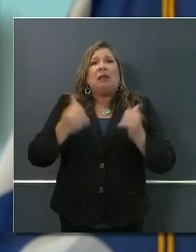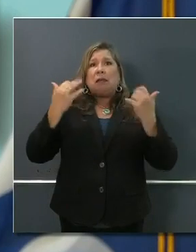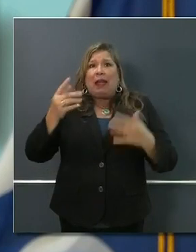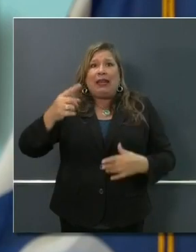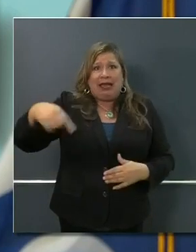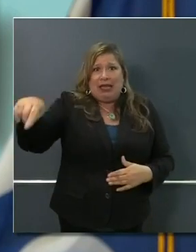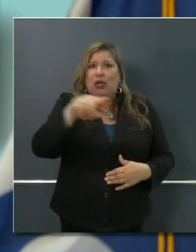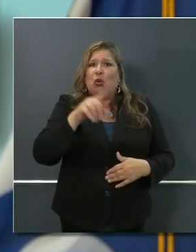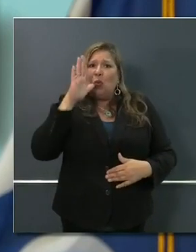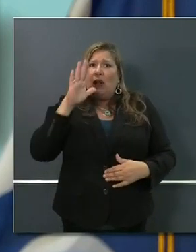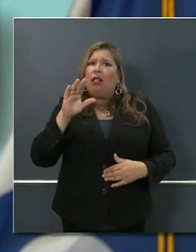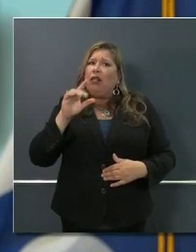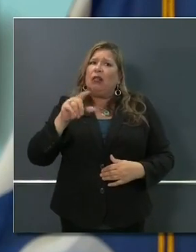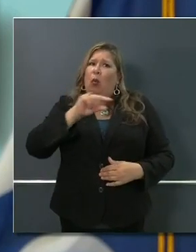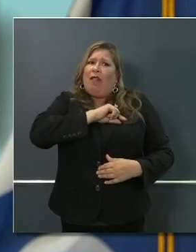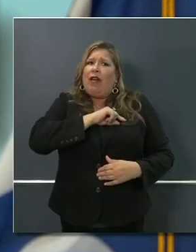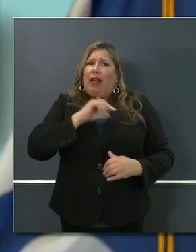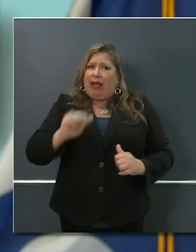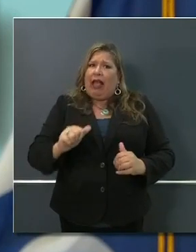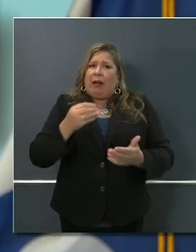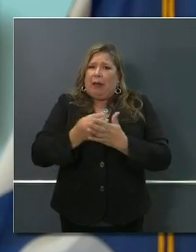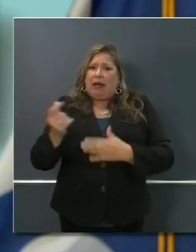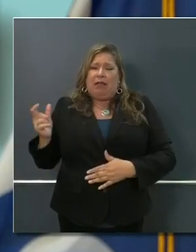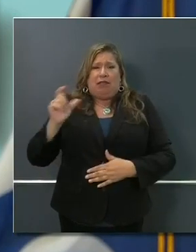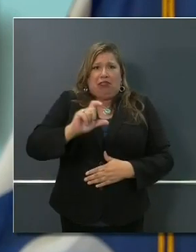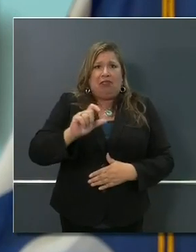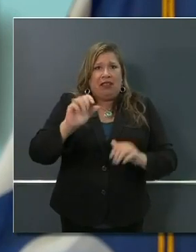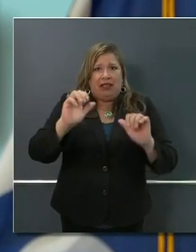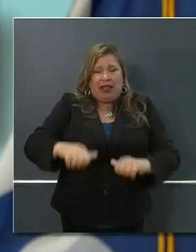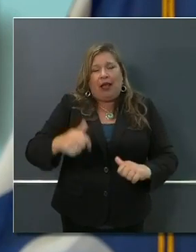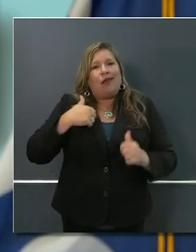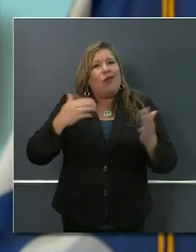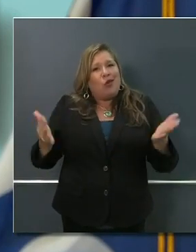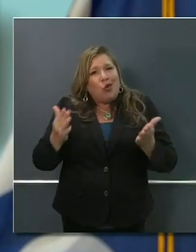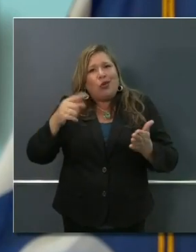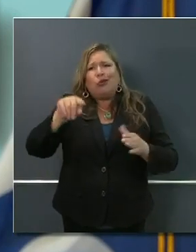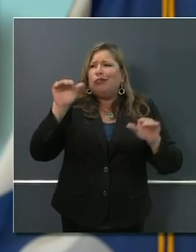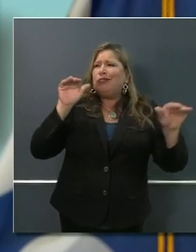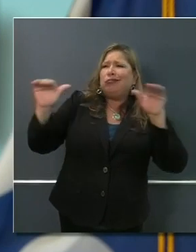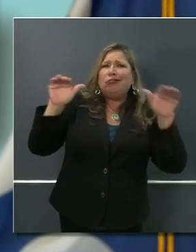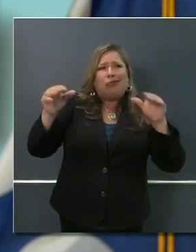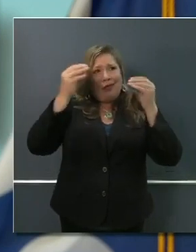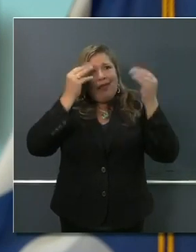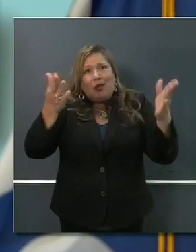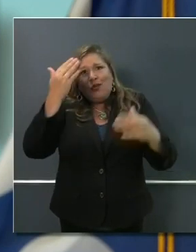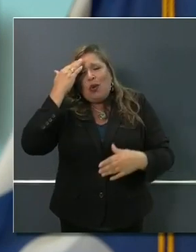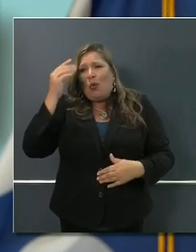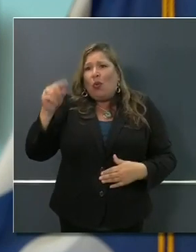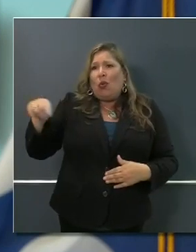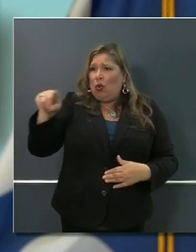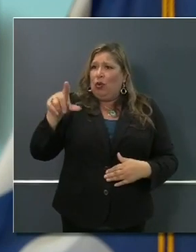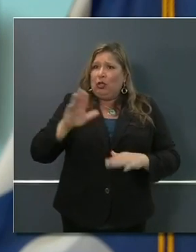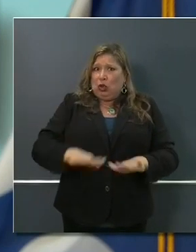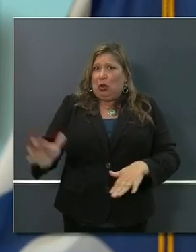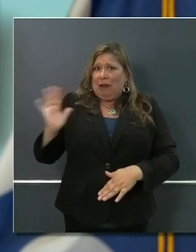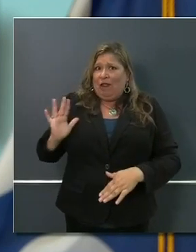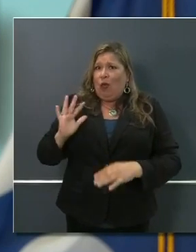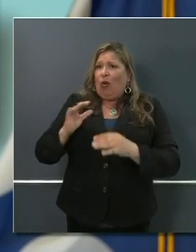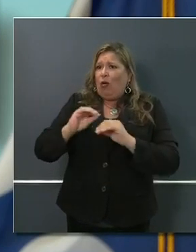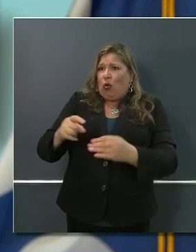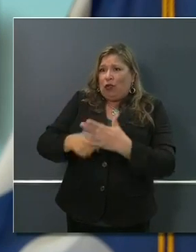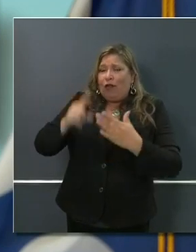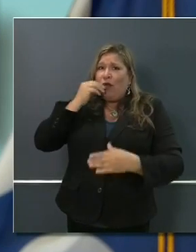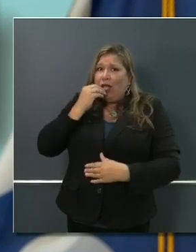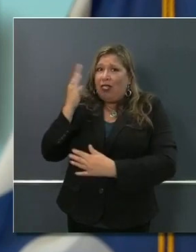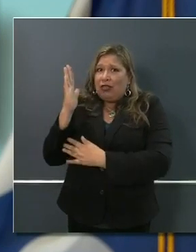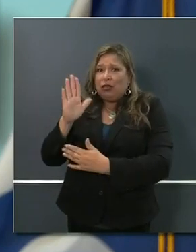information out there. And, of course, encourage others that may know people that fall into that category of being eligible